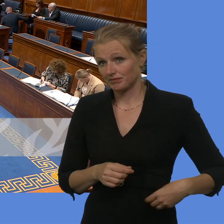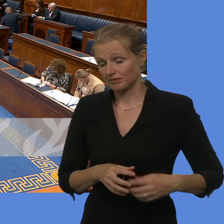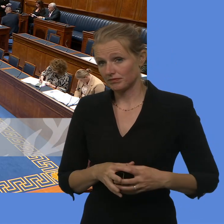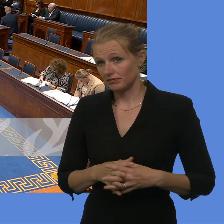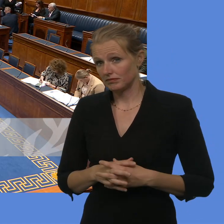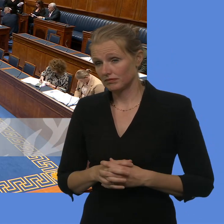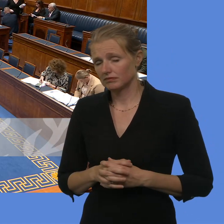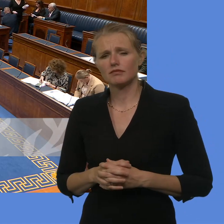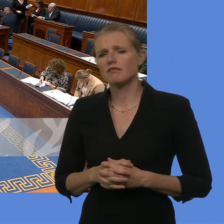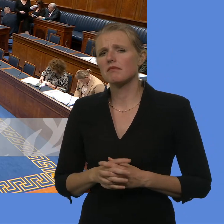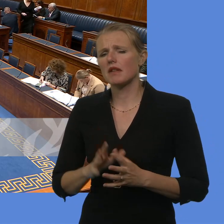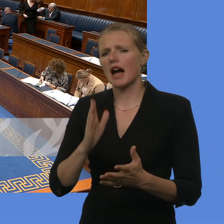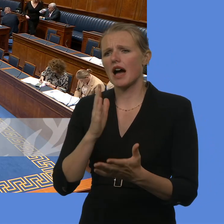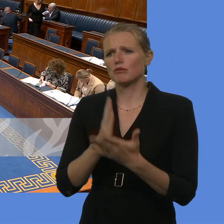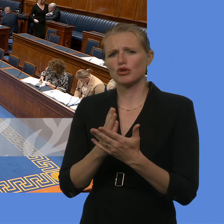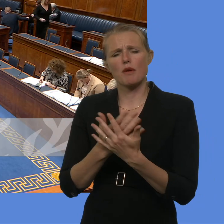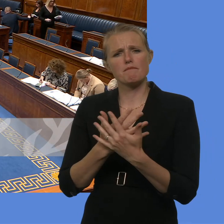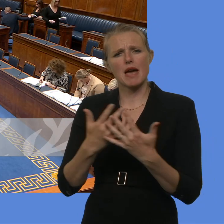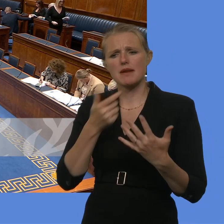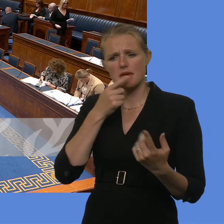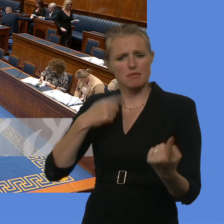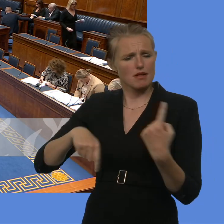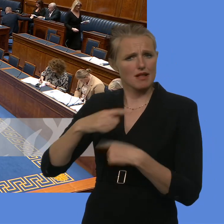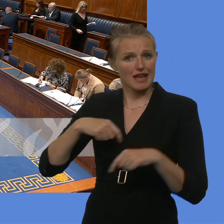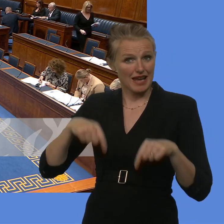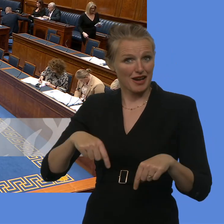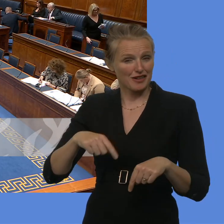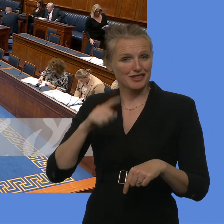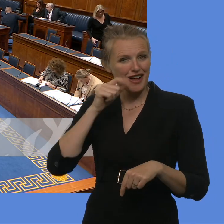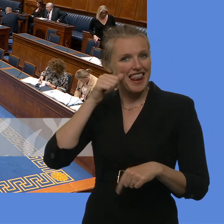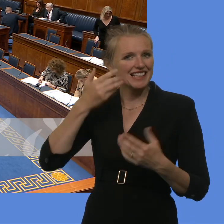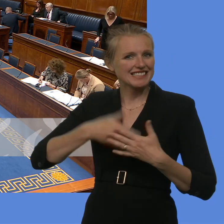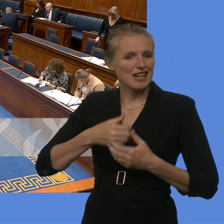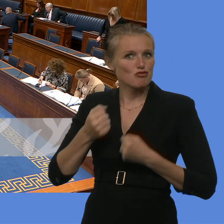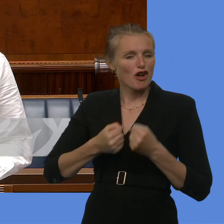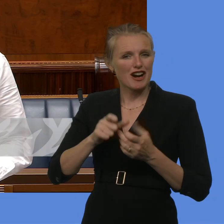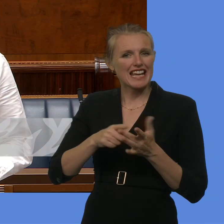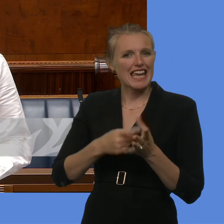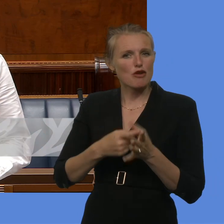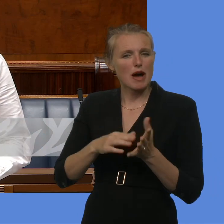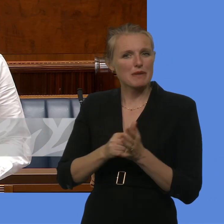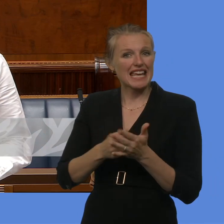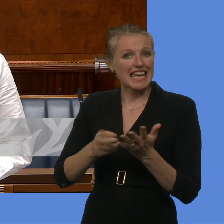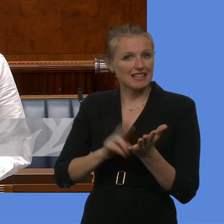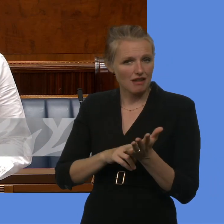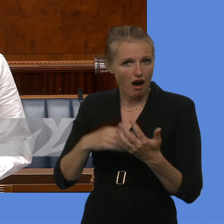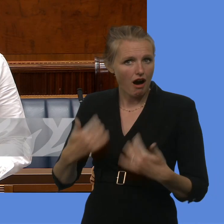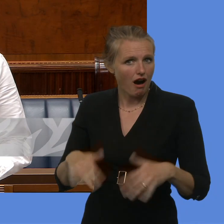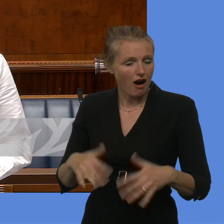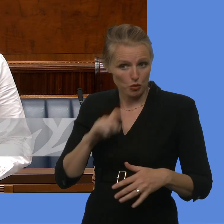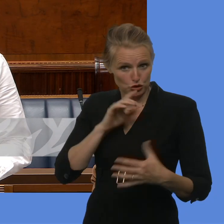I'm sure that many people in this chamber have seen the fantastic achievements last night by Ciara McGehan. Will the Deputy First Minister join with me in